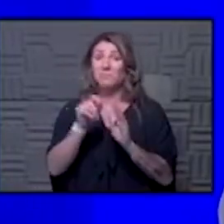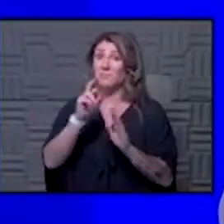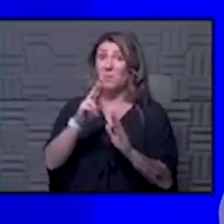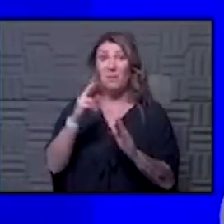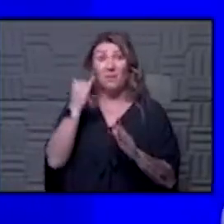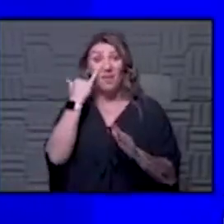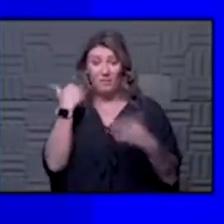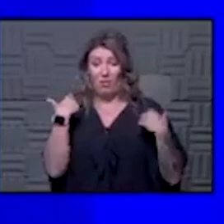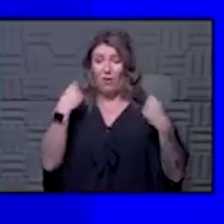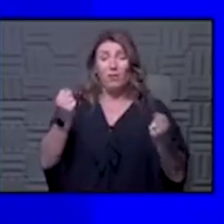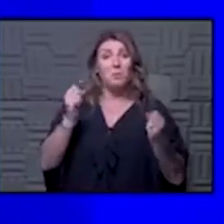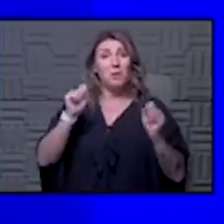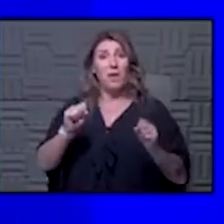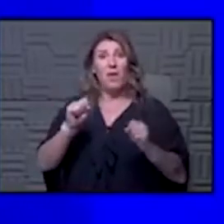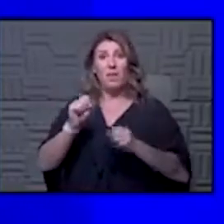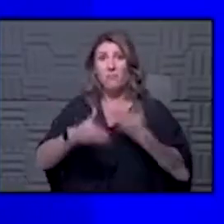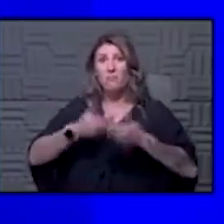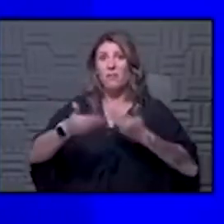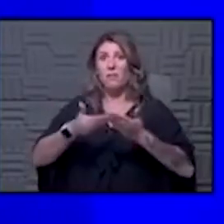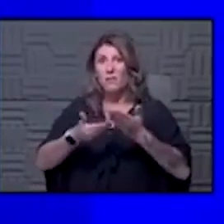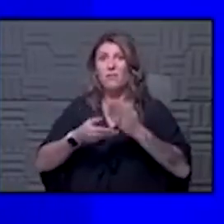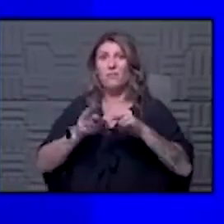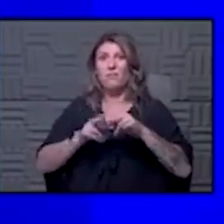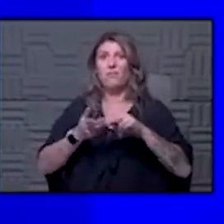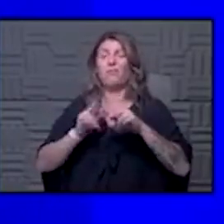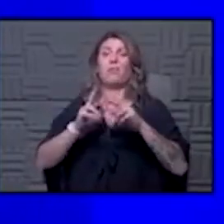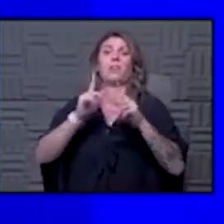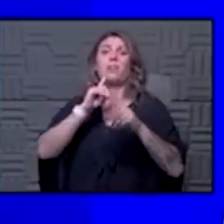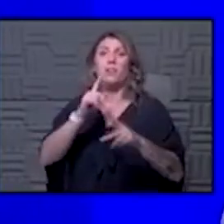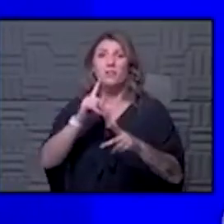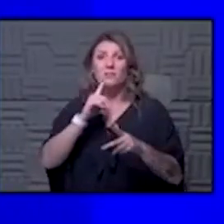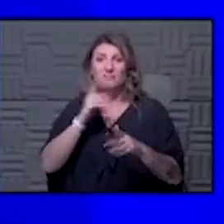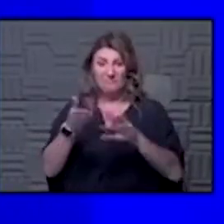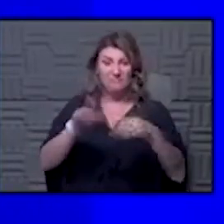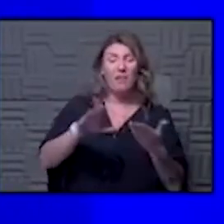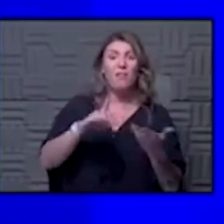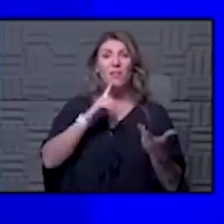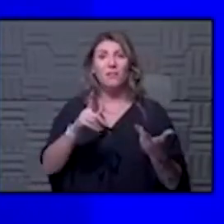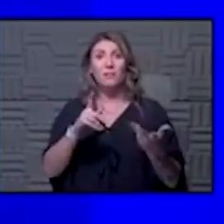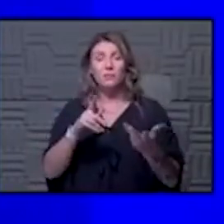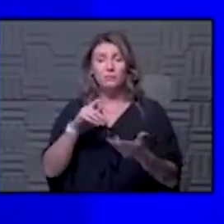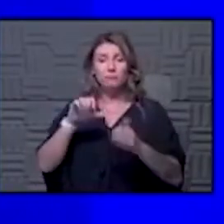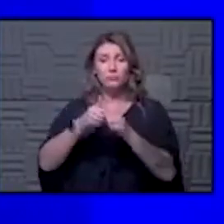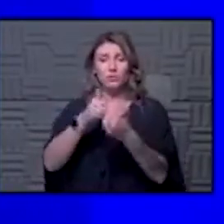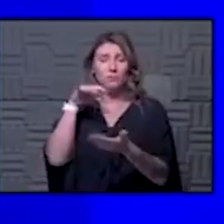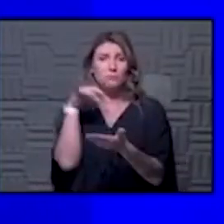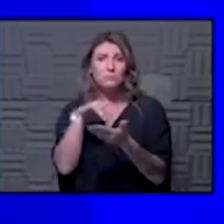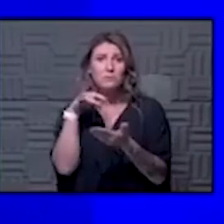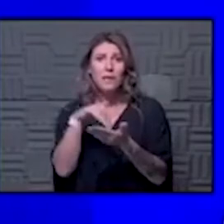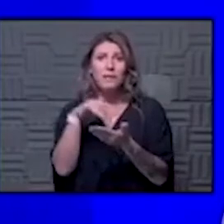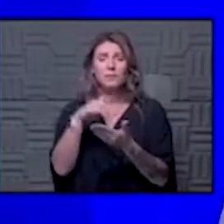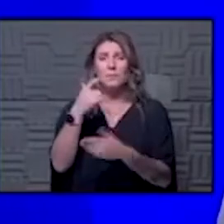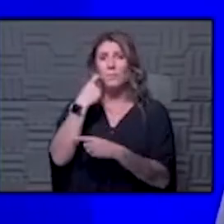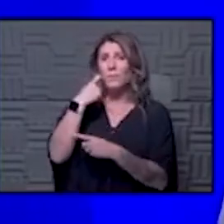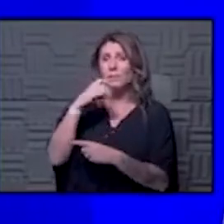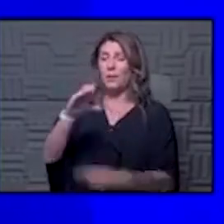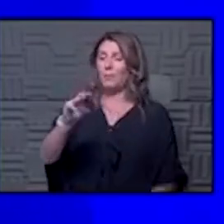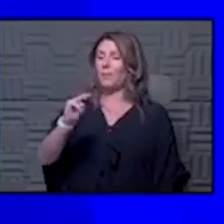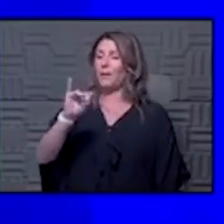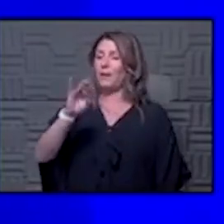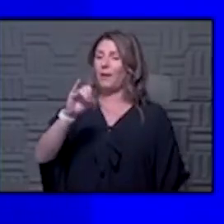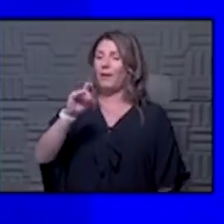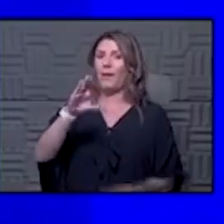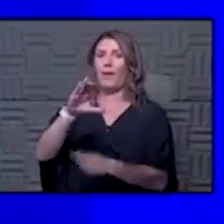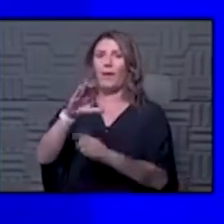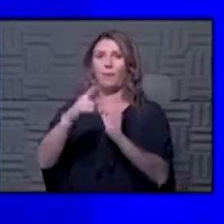critical illness and death so you know challenge studies are not new they have done challenge studies with the rhesus macaque model they've